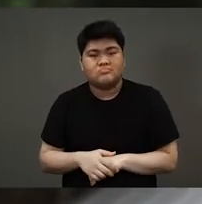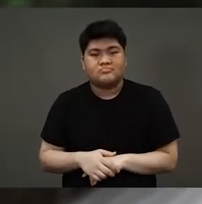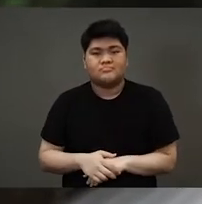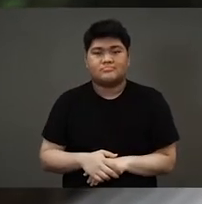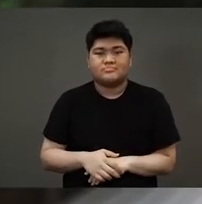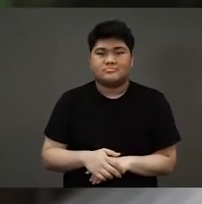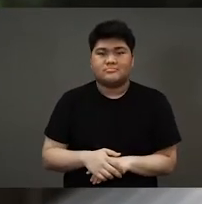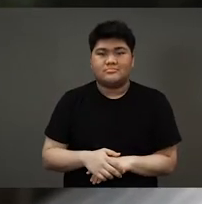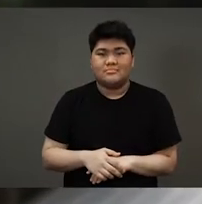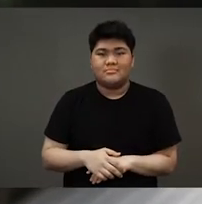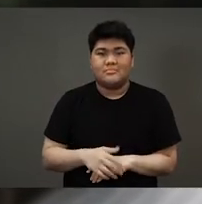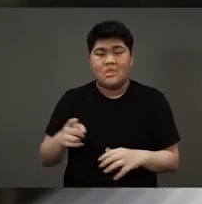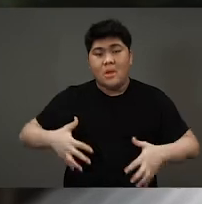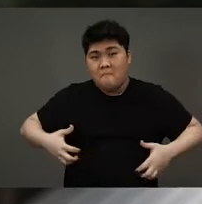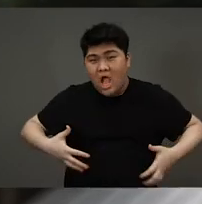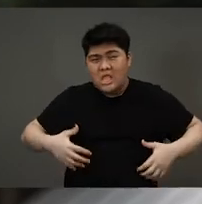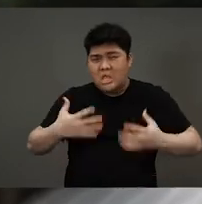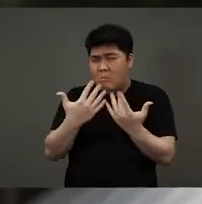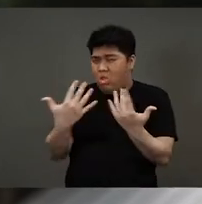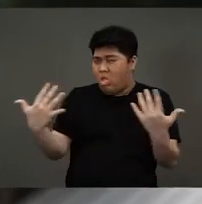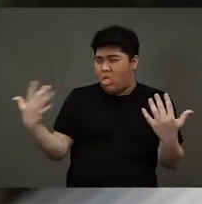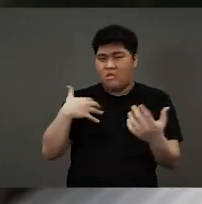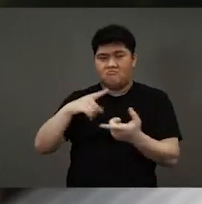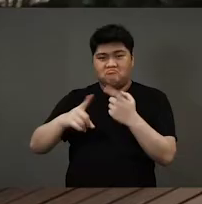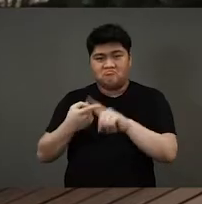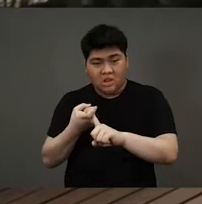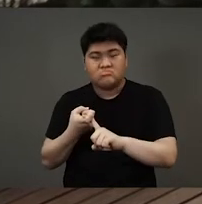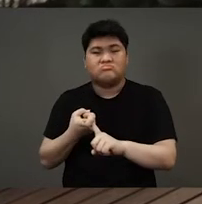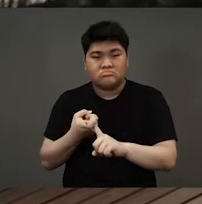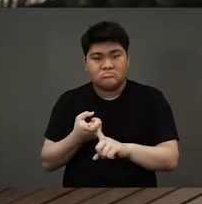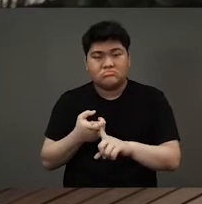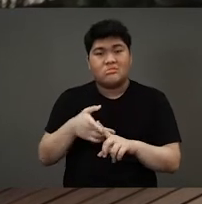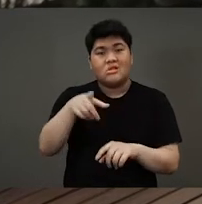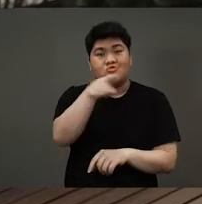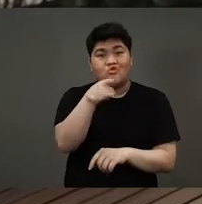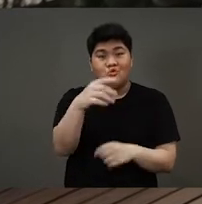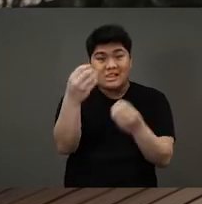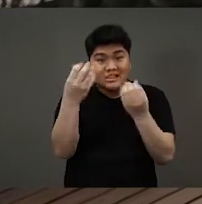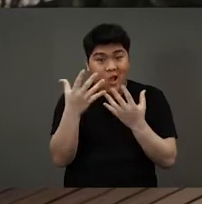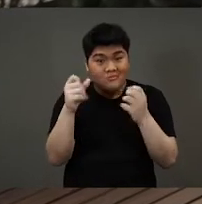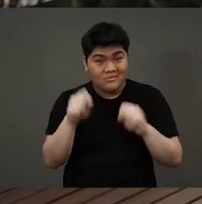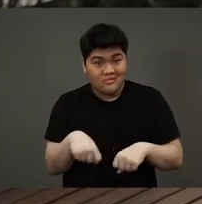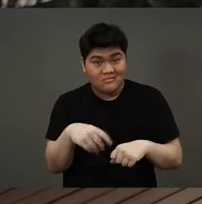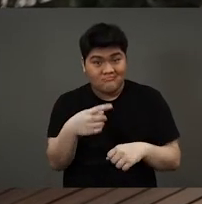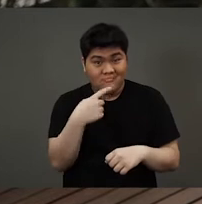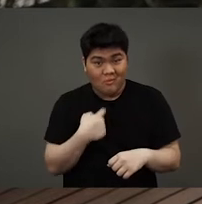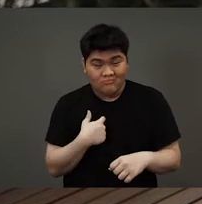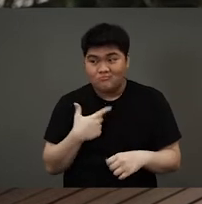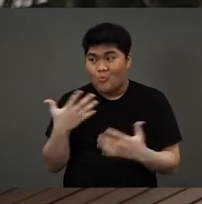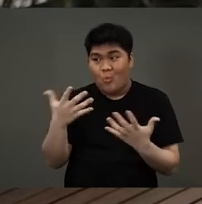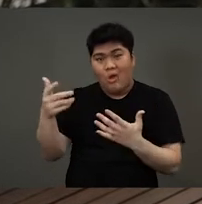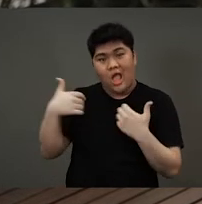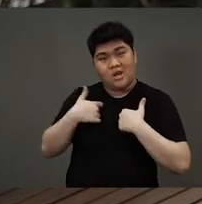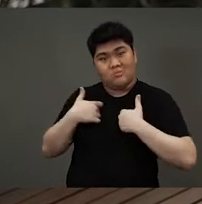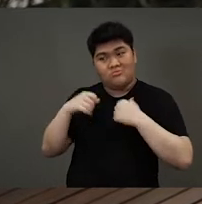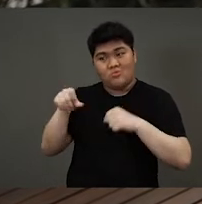that forest. Monkey had many, many, many animal friends. Now boys and girls, can you tell me what kind of animals would have